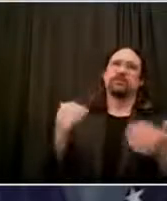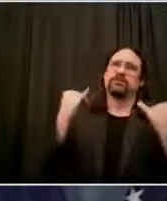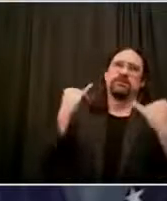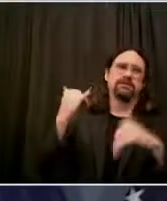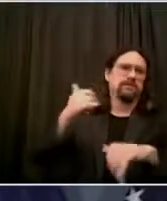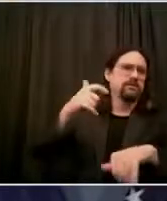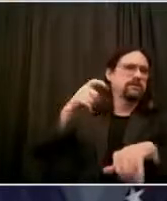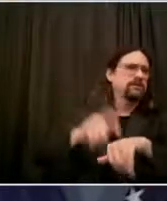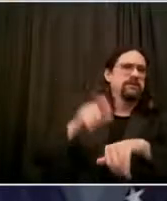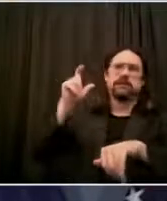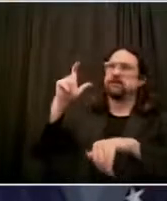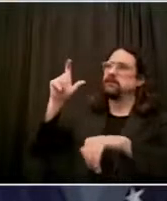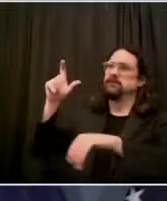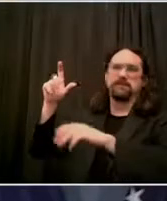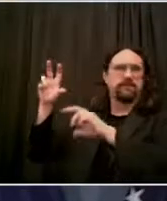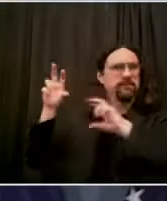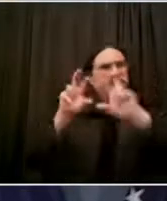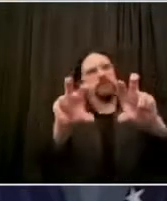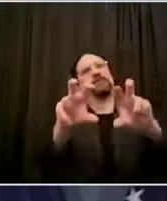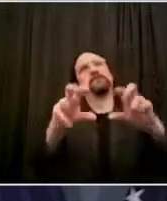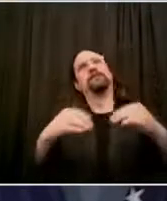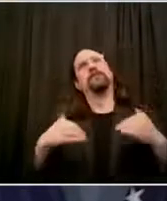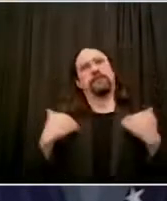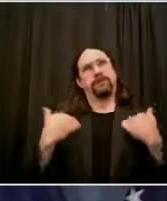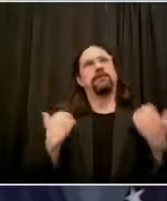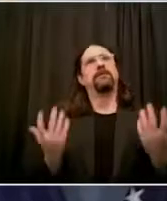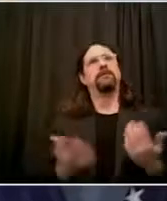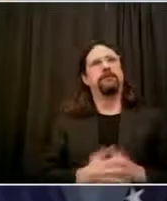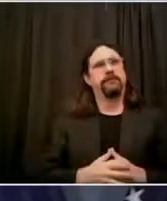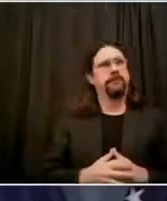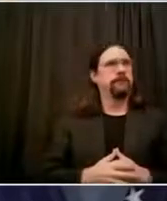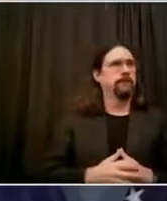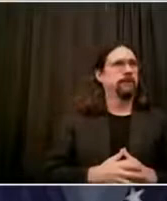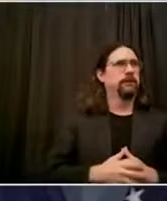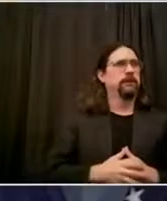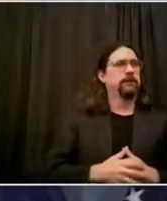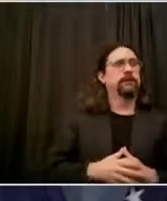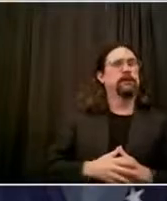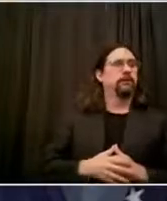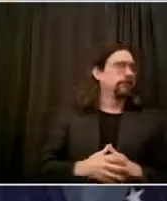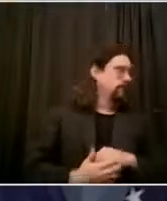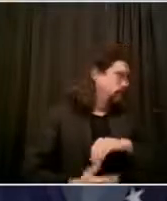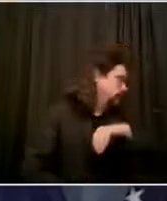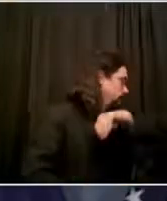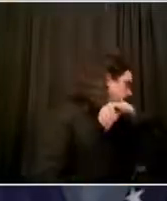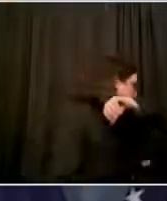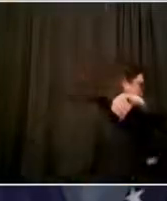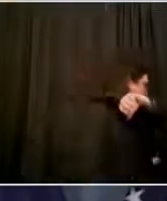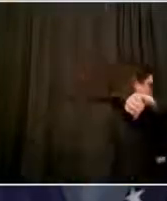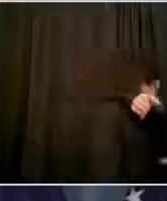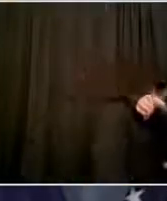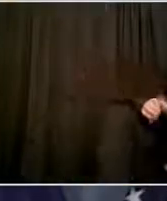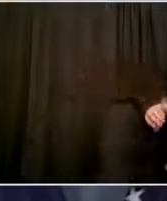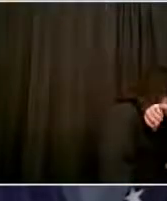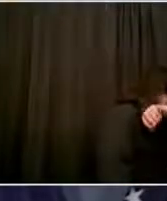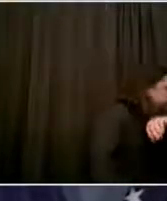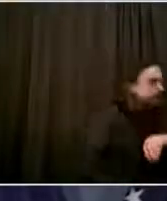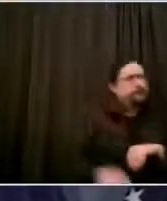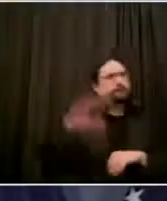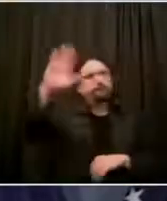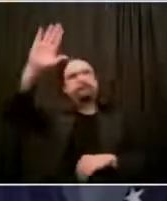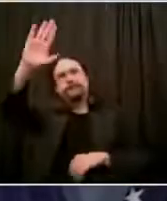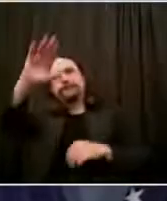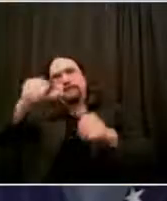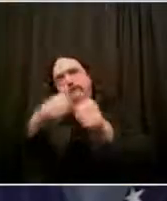the bullpen. Go ahead, she can hear you. Okay, a happy belated wedding